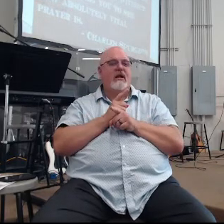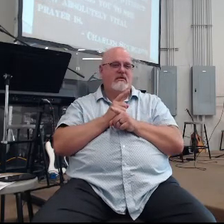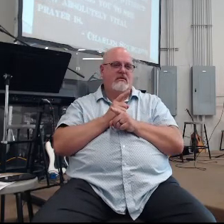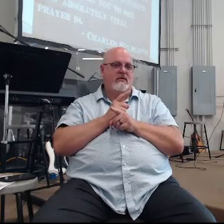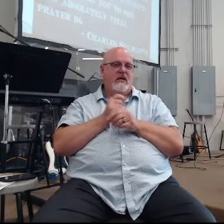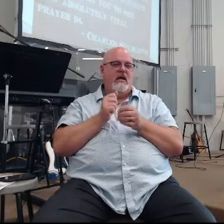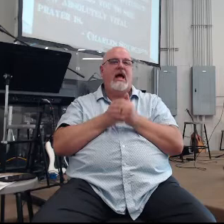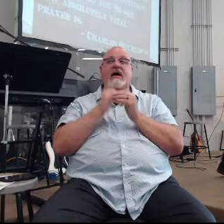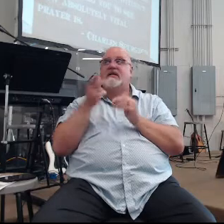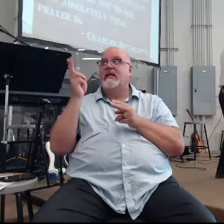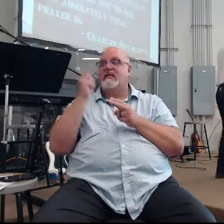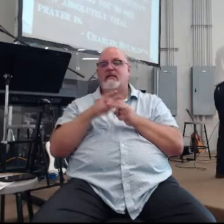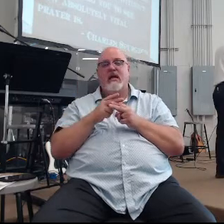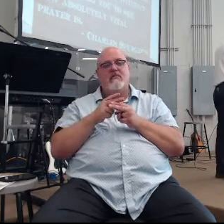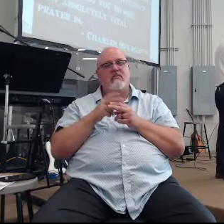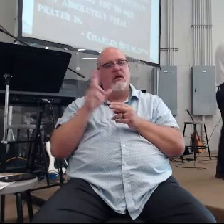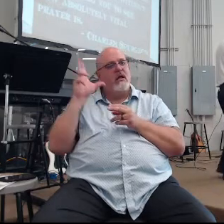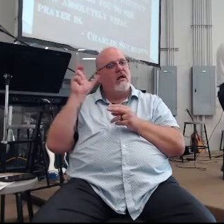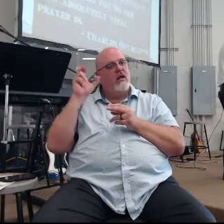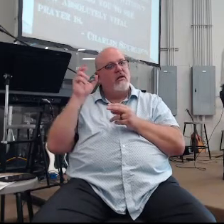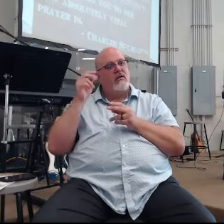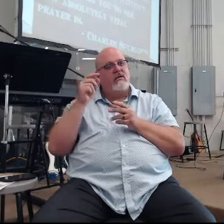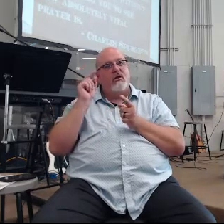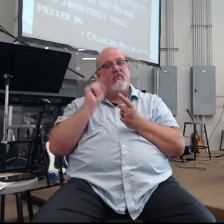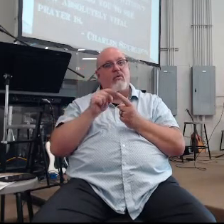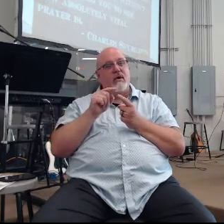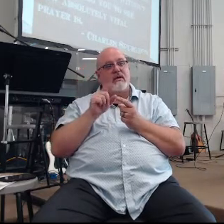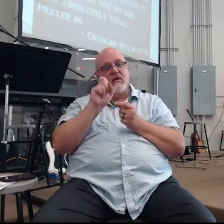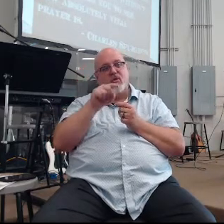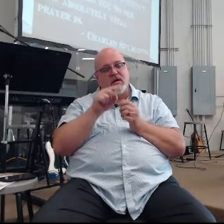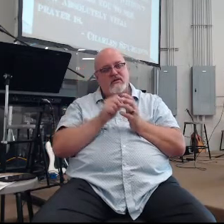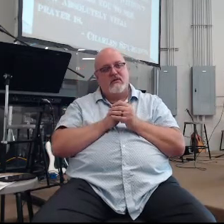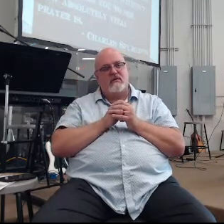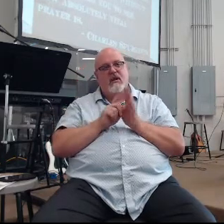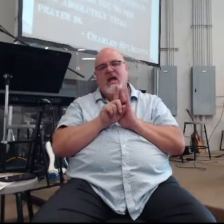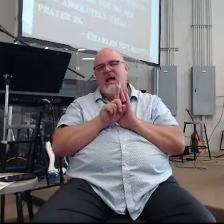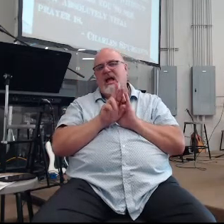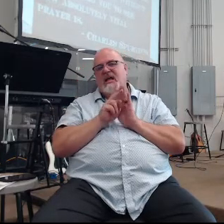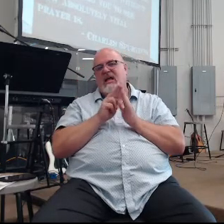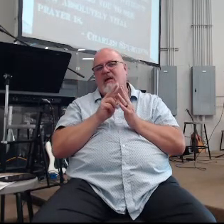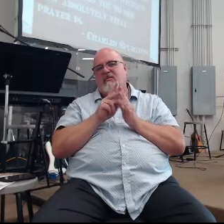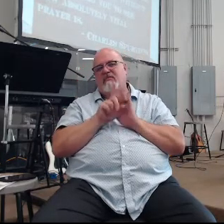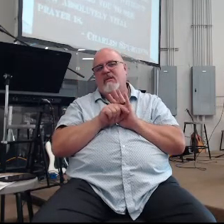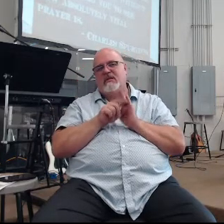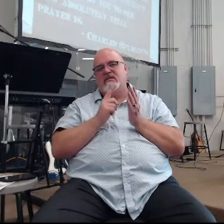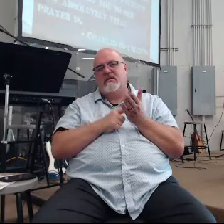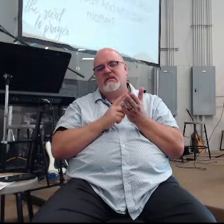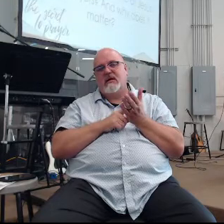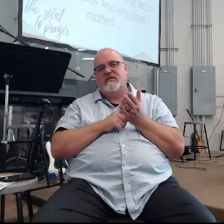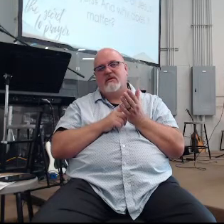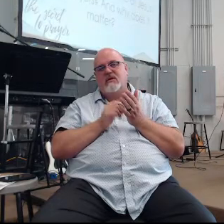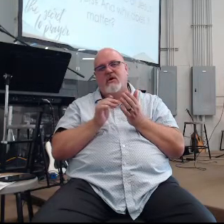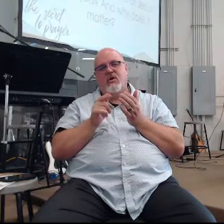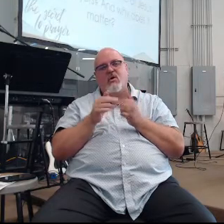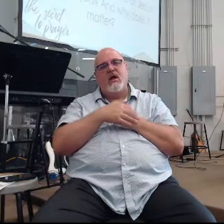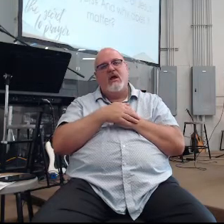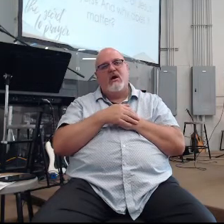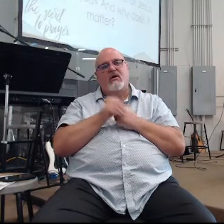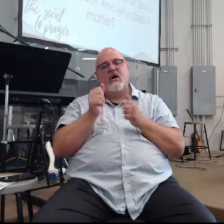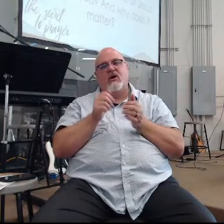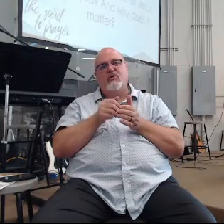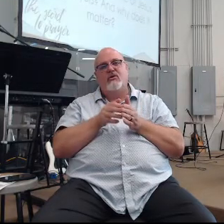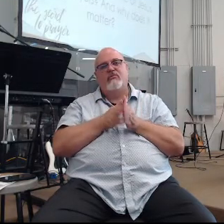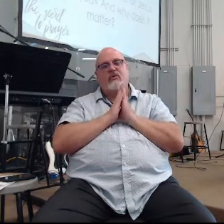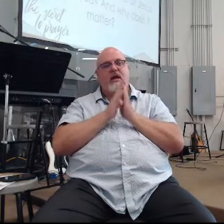gotta ask in his name so here's the talking point question it's the only one I'm going to give you even a couple minutes to talk about it says this we are called to pray in